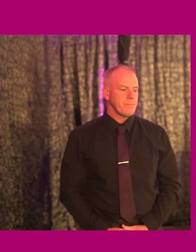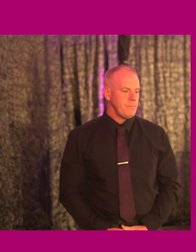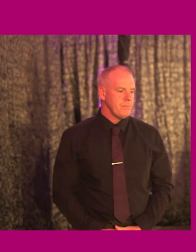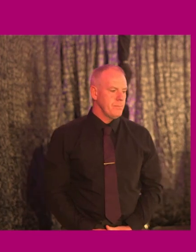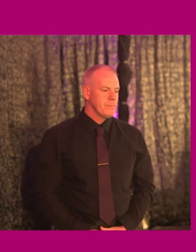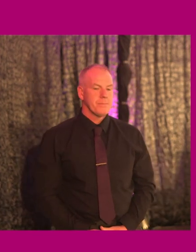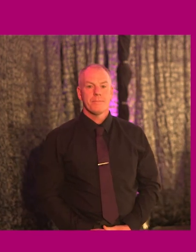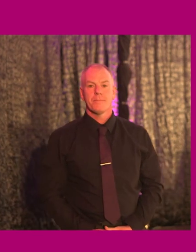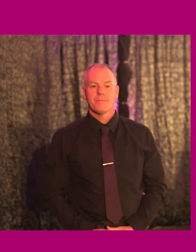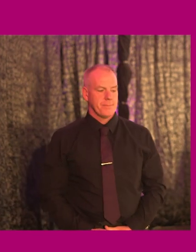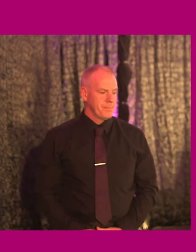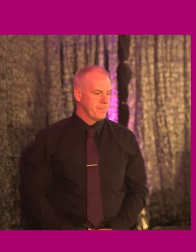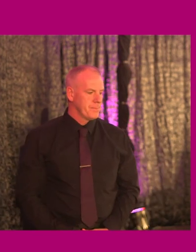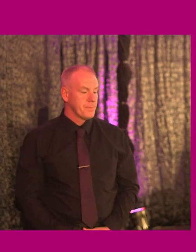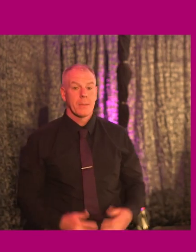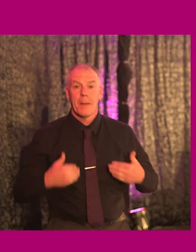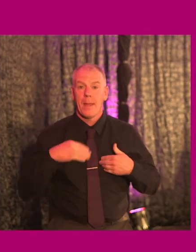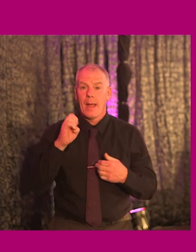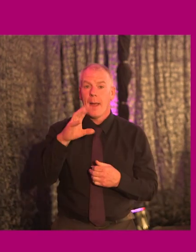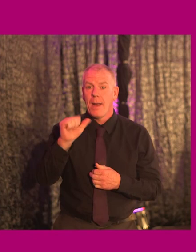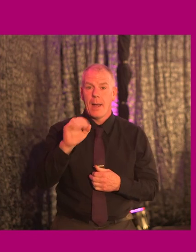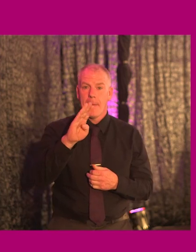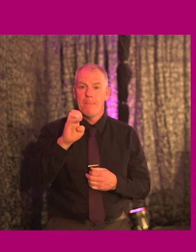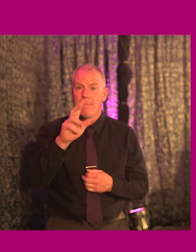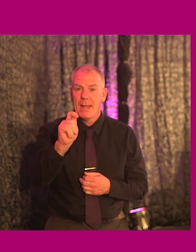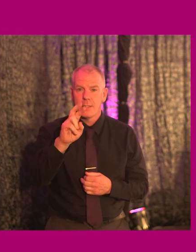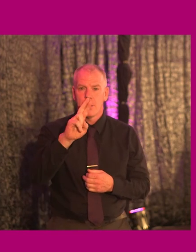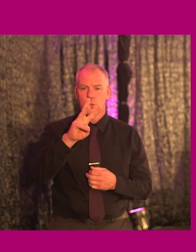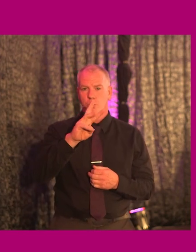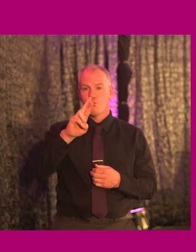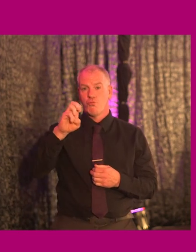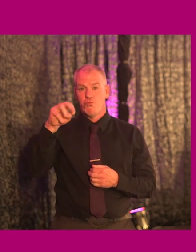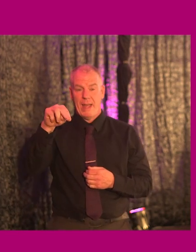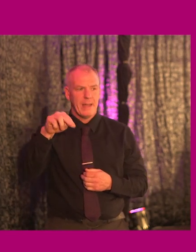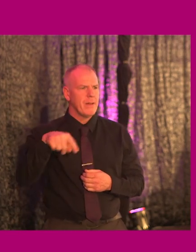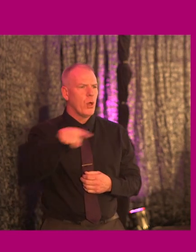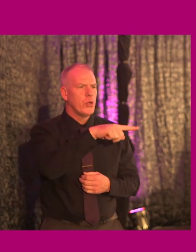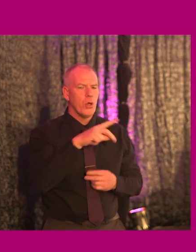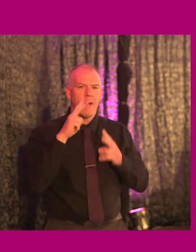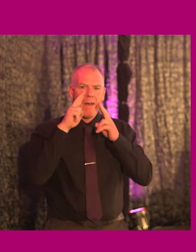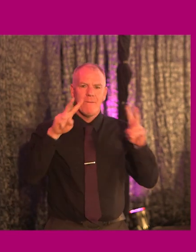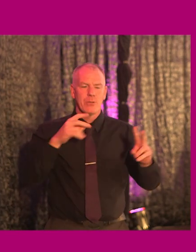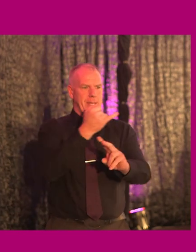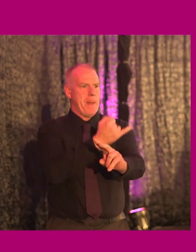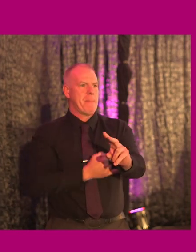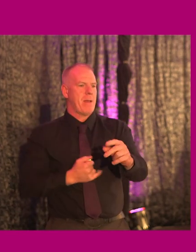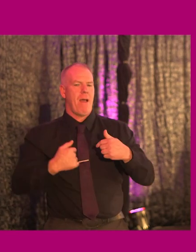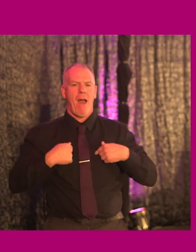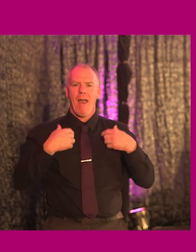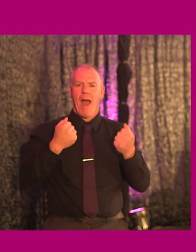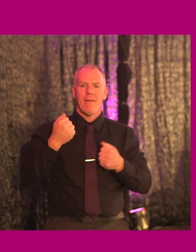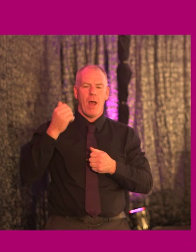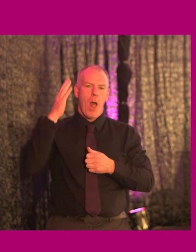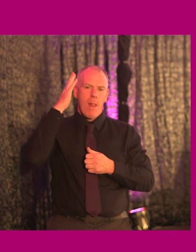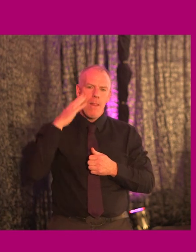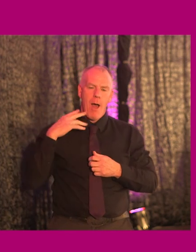Hi everyone. My name's Emma Bennet Wren. For those of you that are visually impaired, I have long